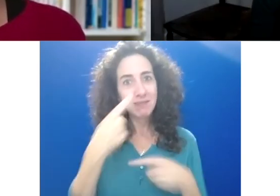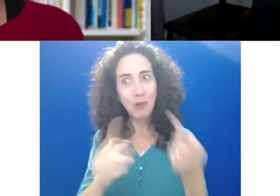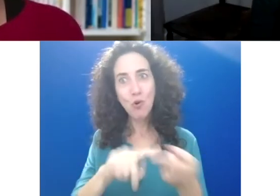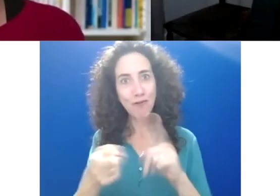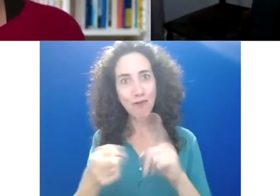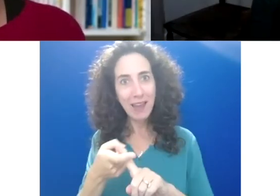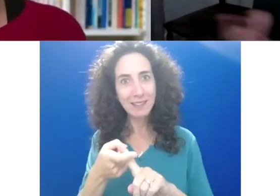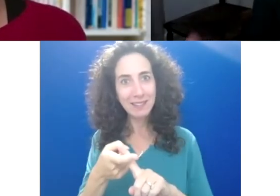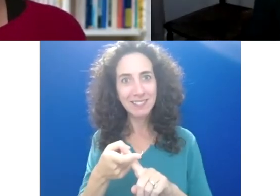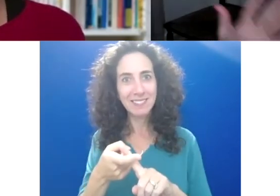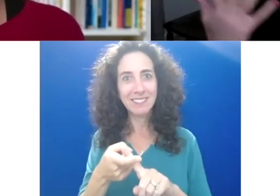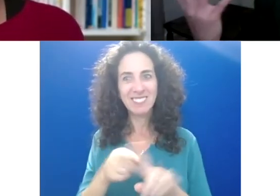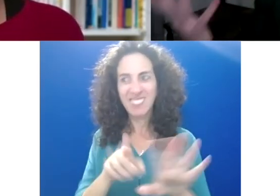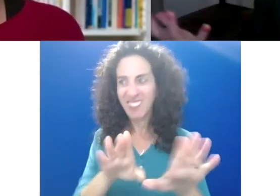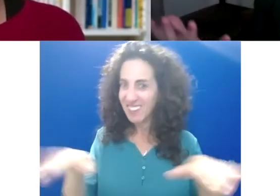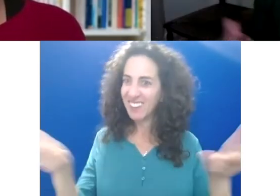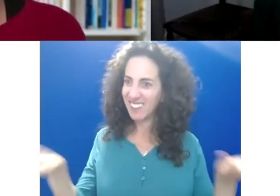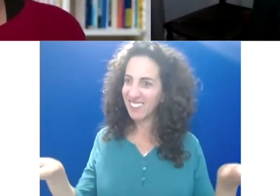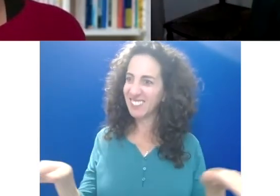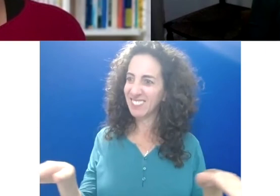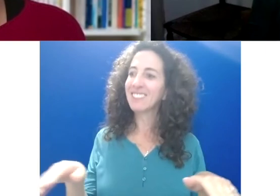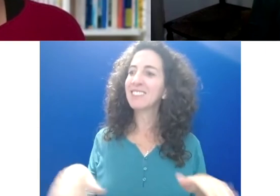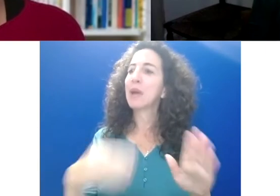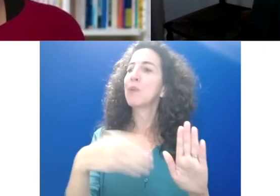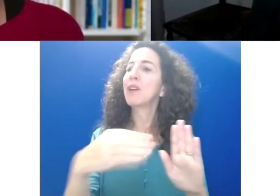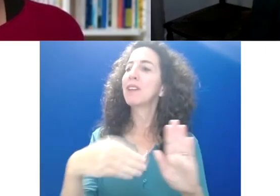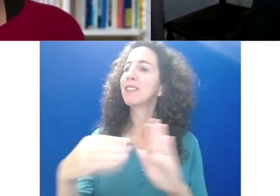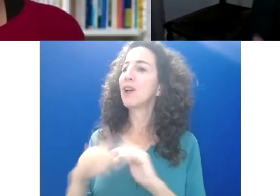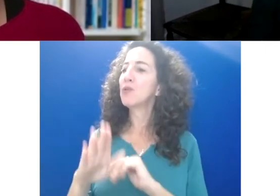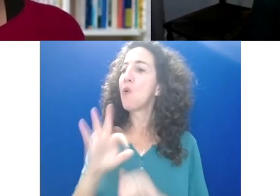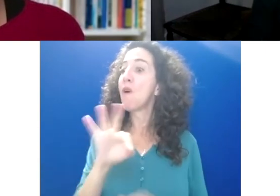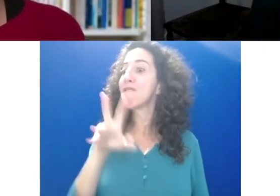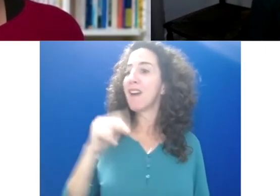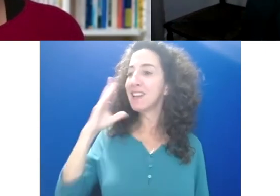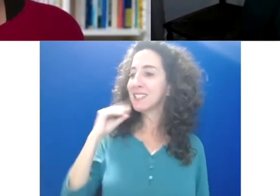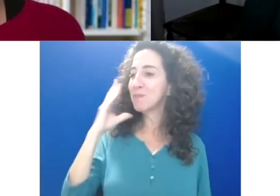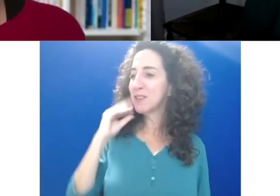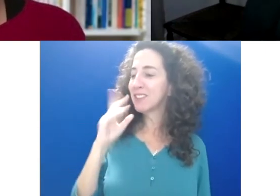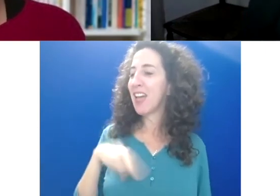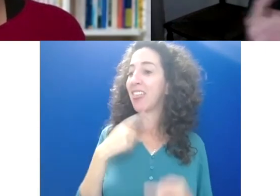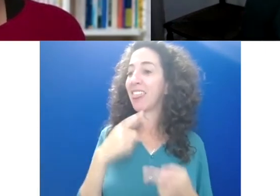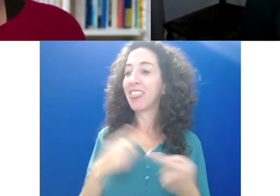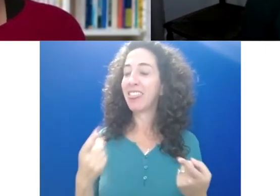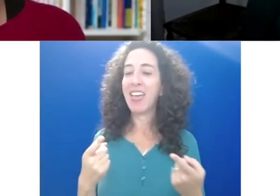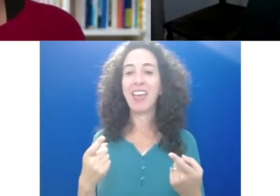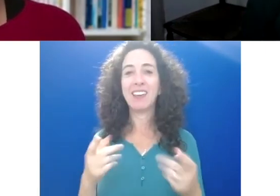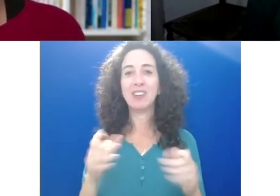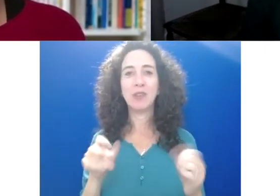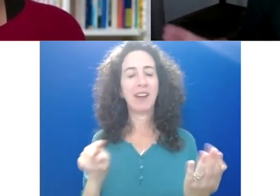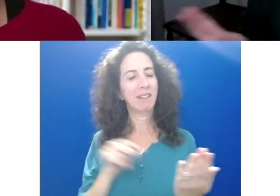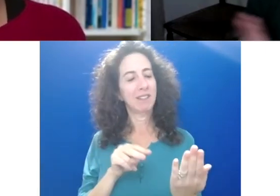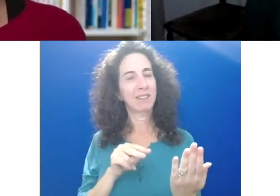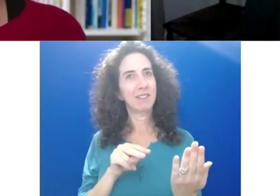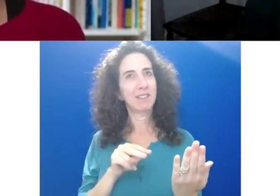you can even do over the holidays is to reflect on some of these experiences where you experienced where you had true fun. And then ask yourself, what were you doing,